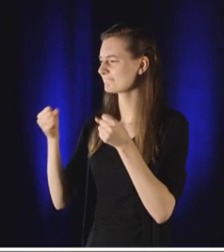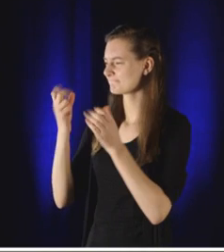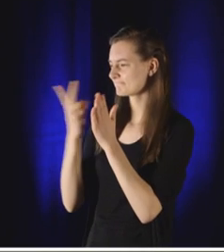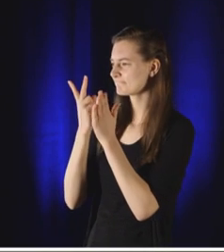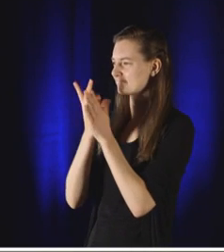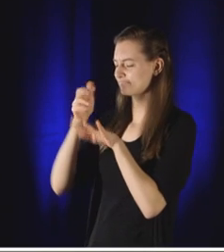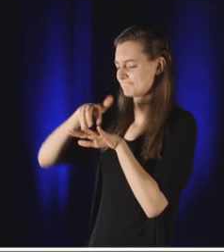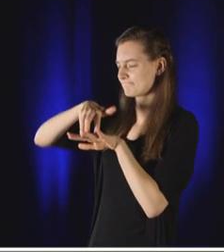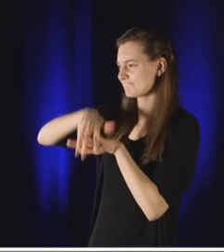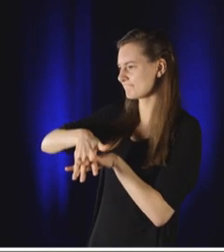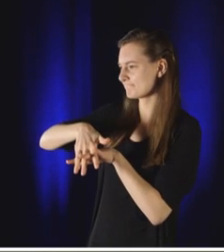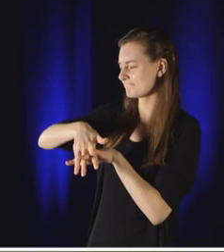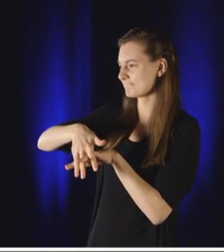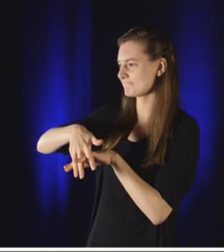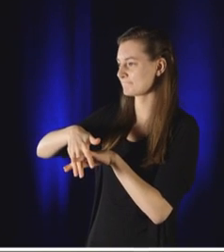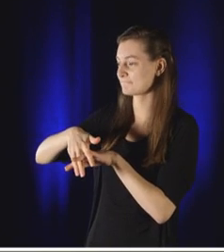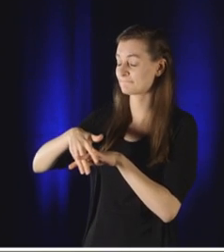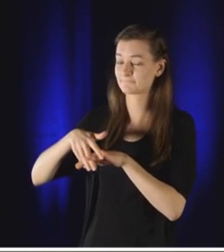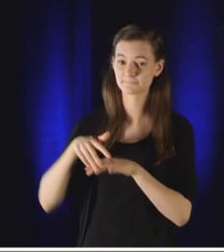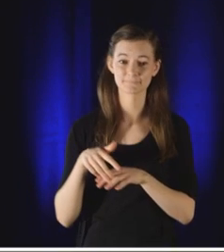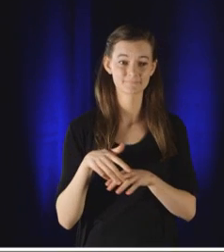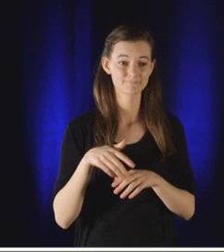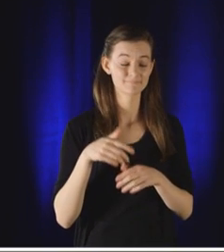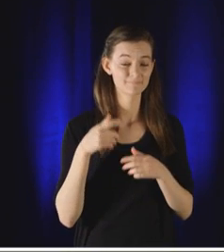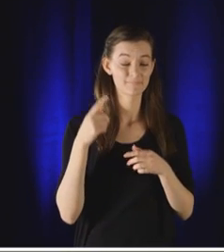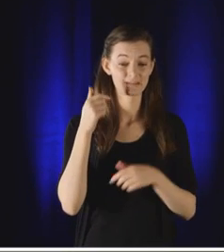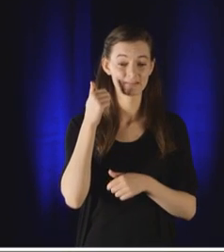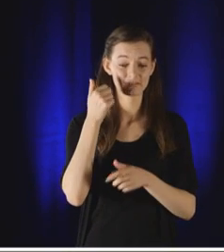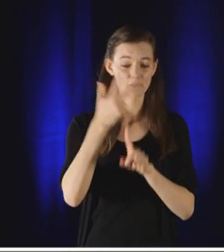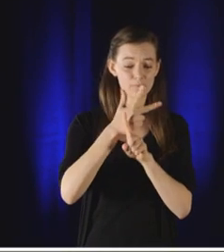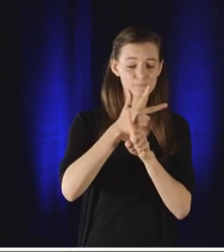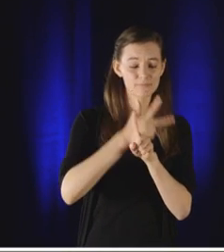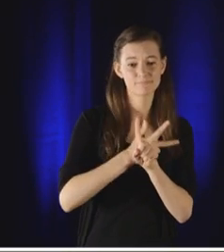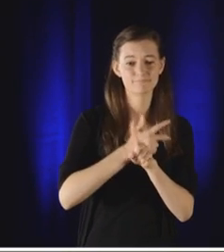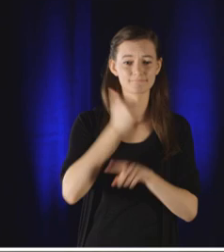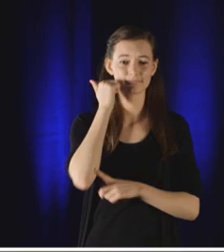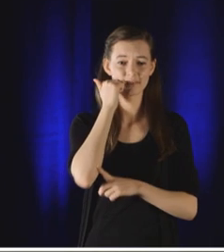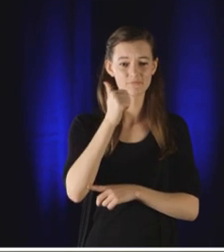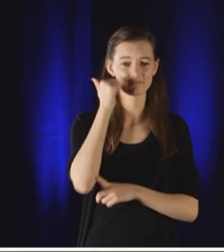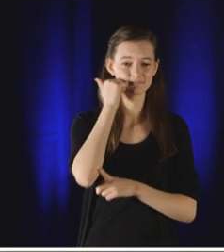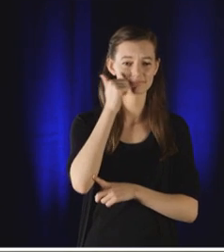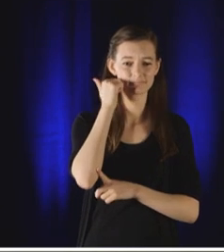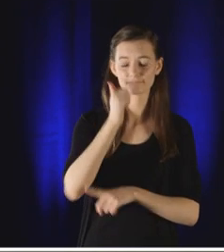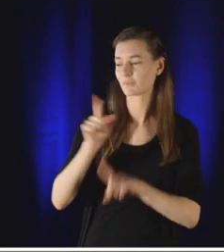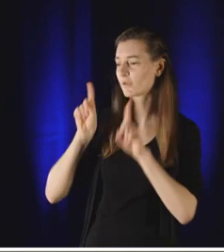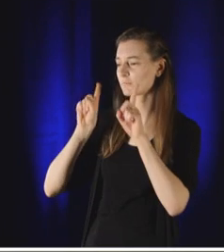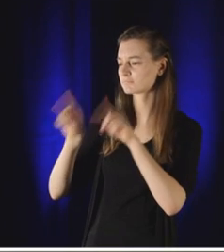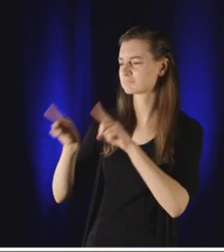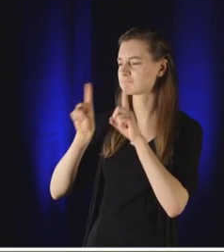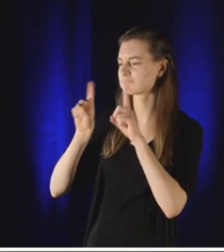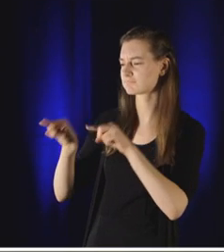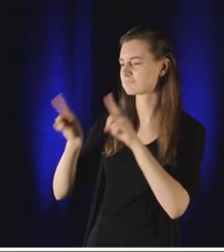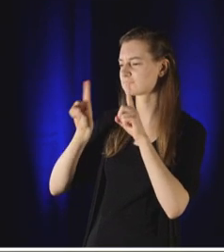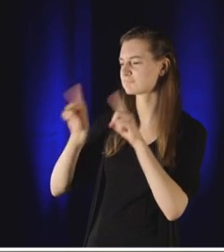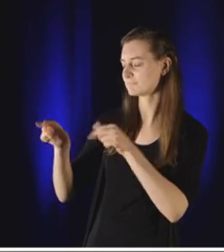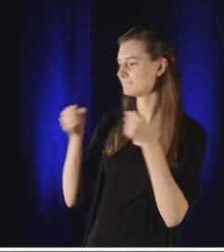nonetheless she stayed for two hours. The next day she made another sign, and then another.